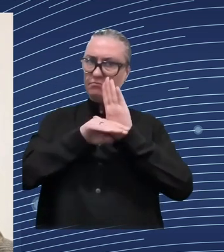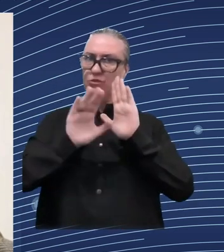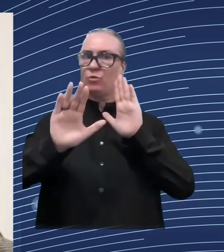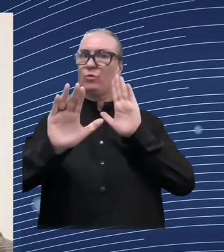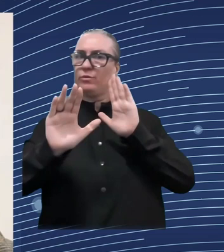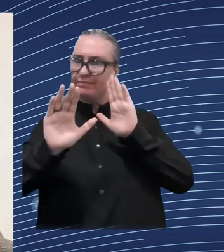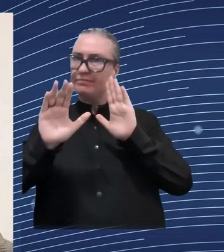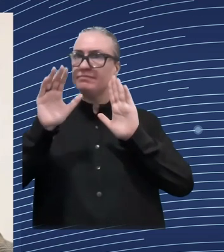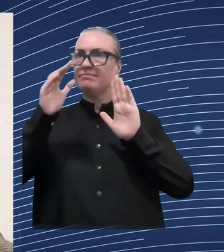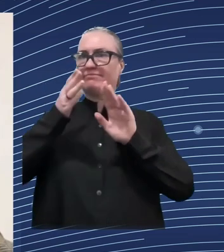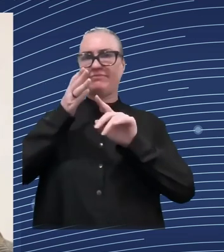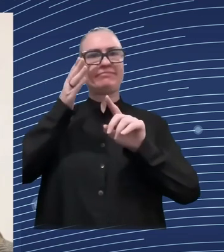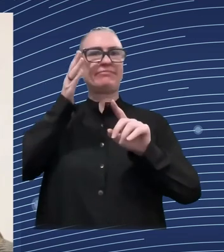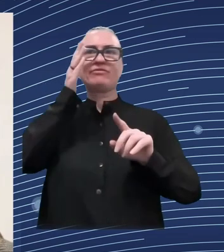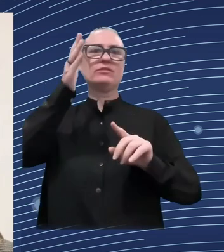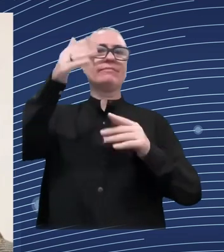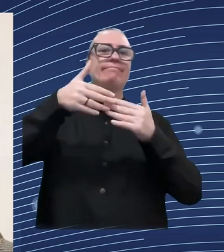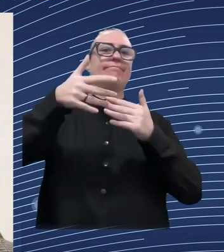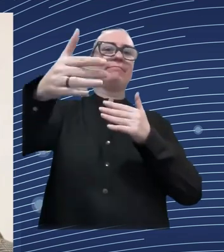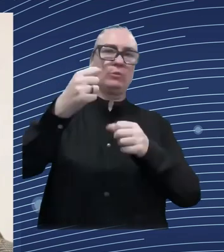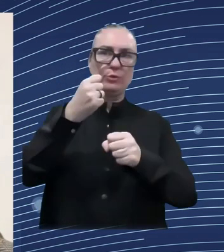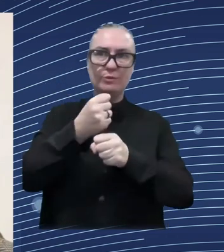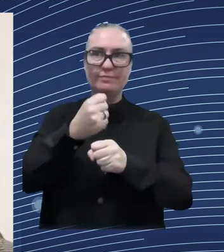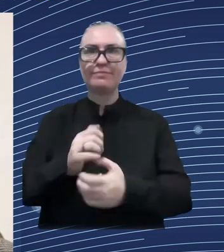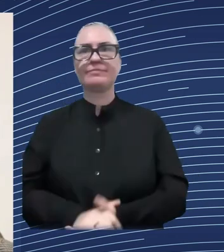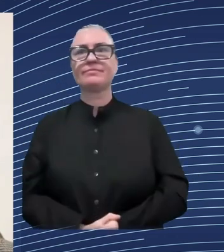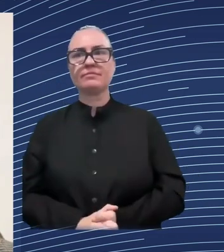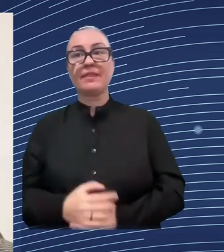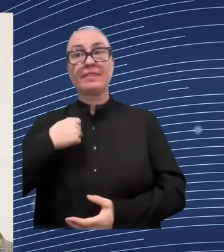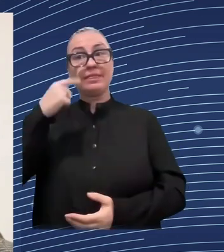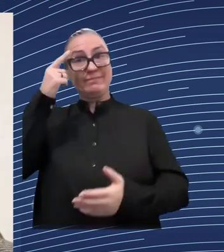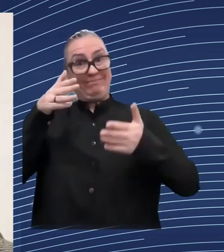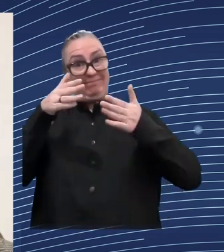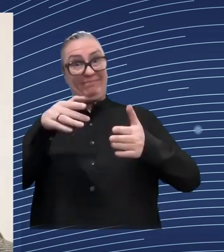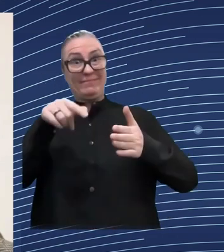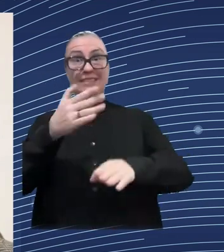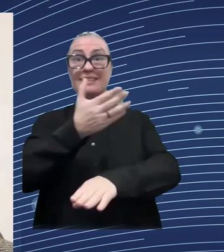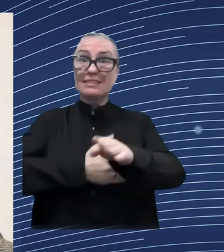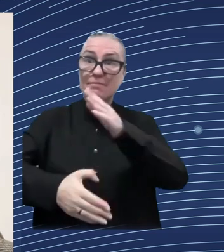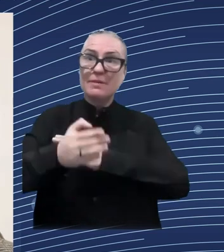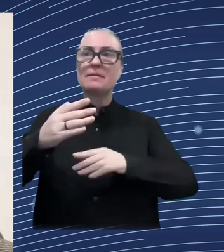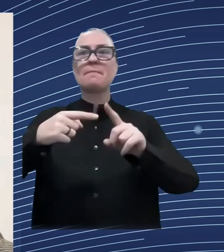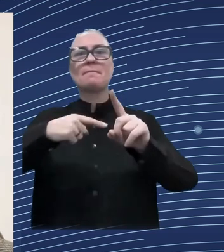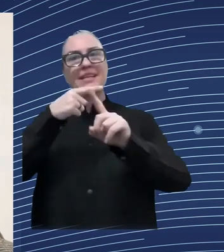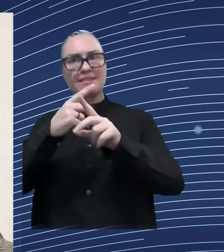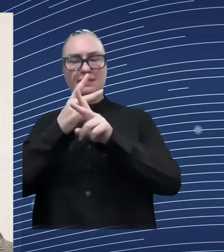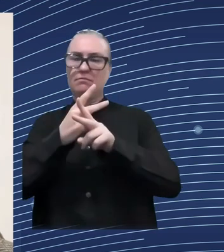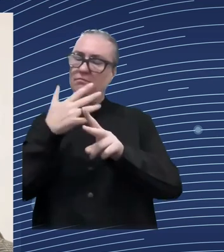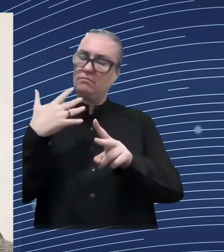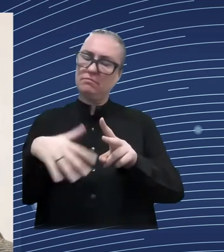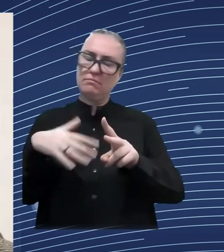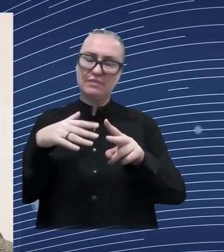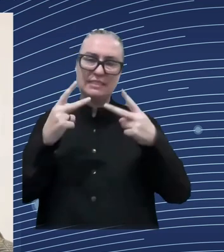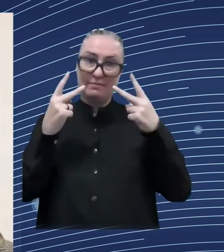one of the largest if not the largest investor in ukraine for a long time but as eBRD we of course also focus on promoting